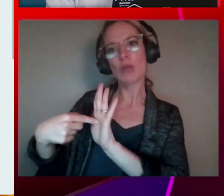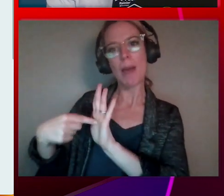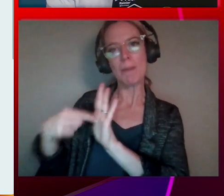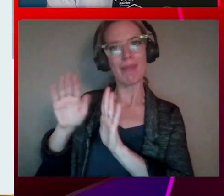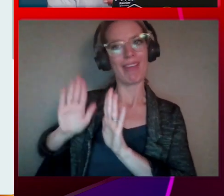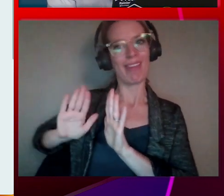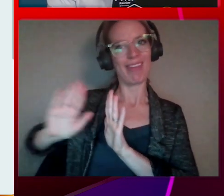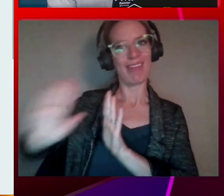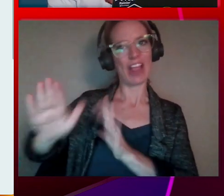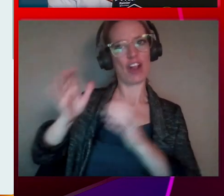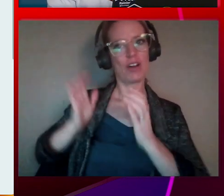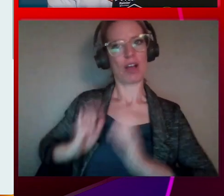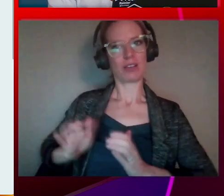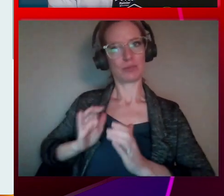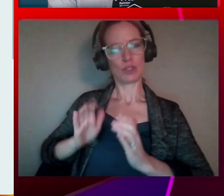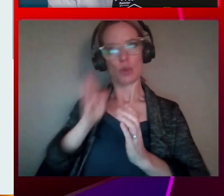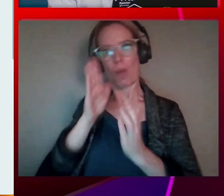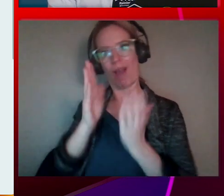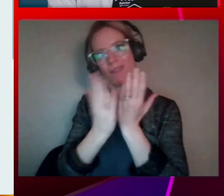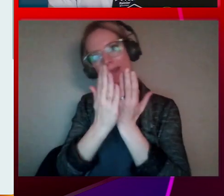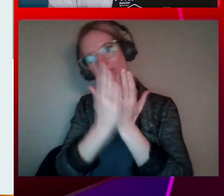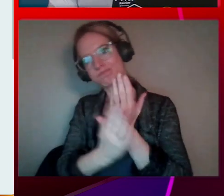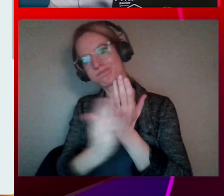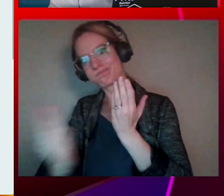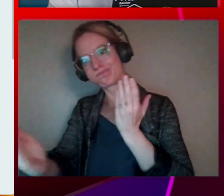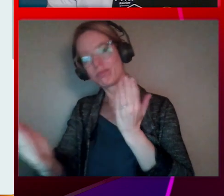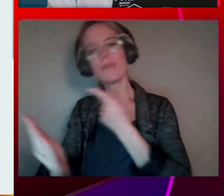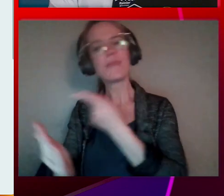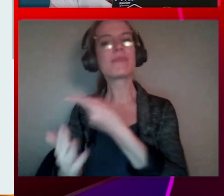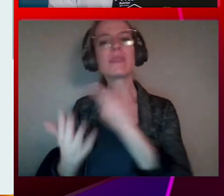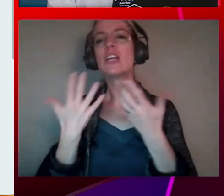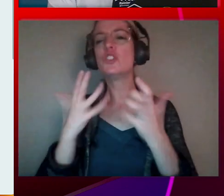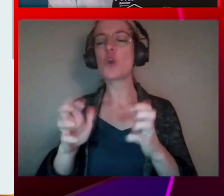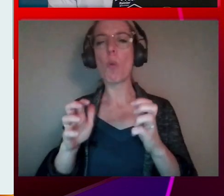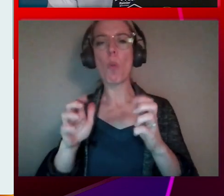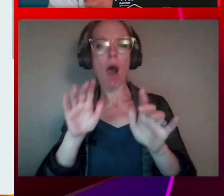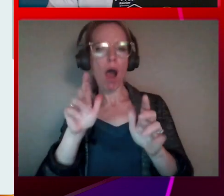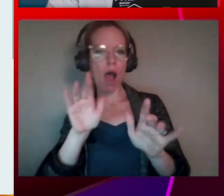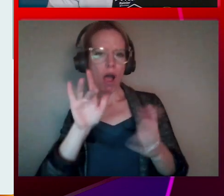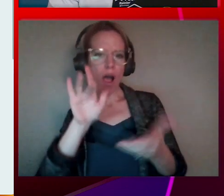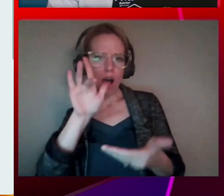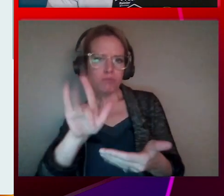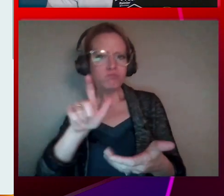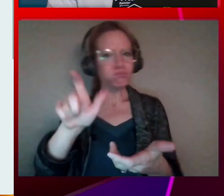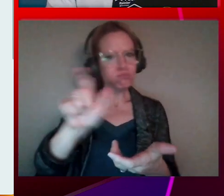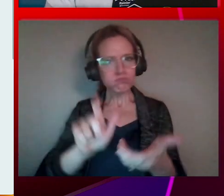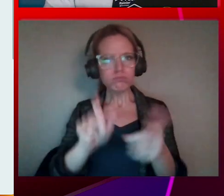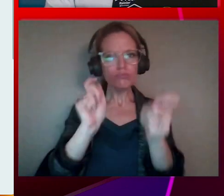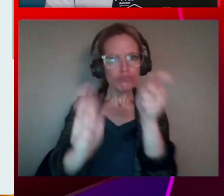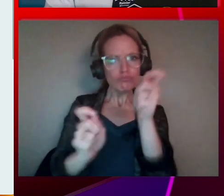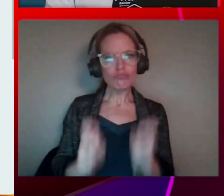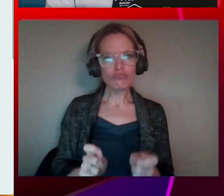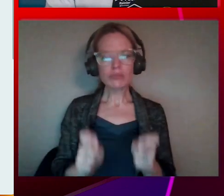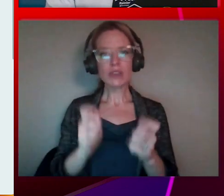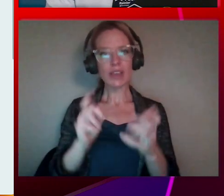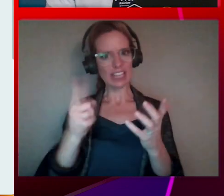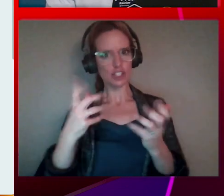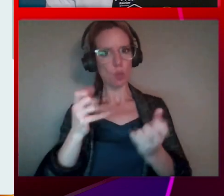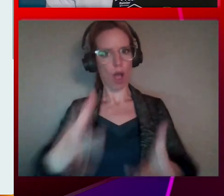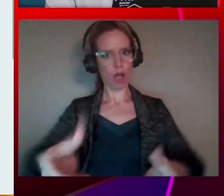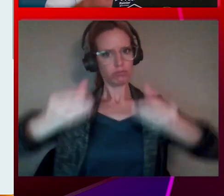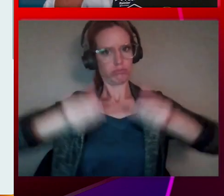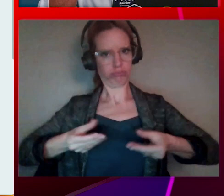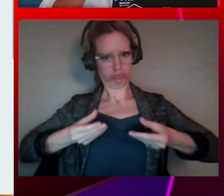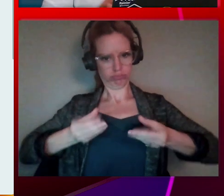go into a dashboard and be able to interact with it. They just want to, like you said, get it on a schedule monthly, weekly. So now we've